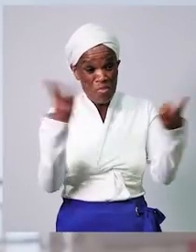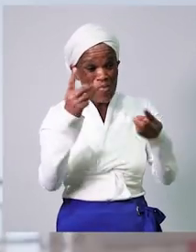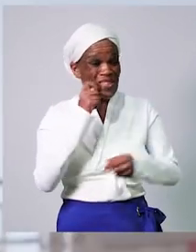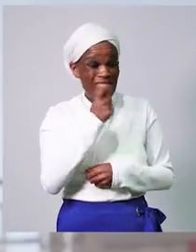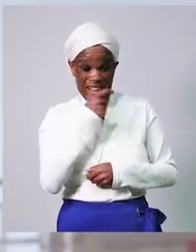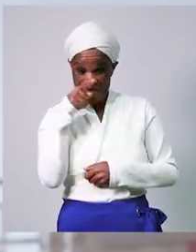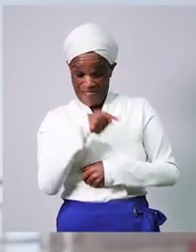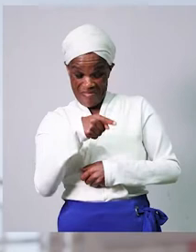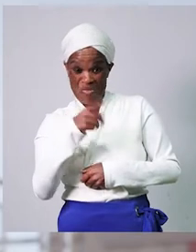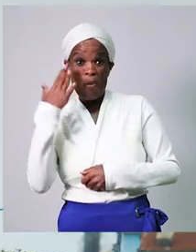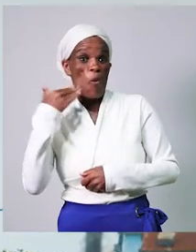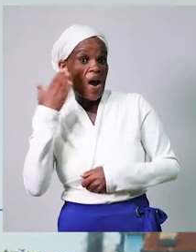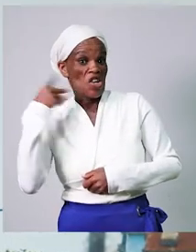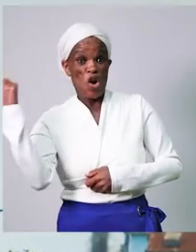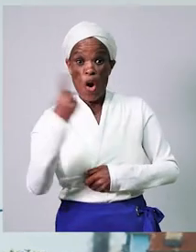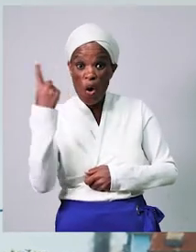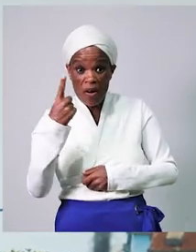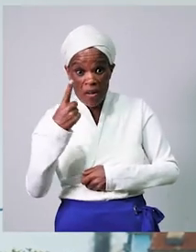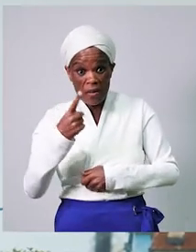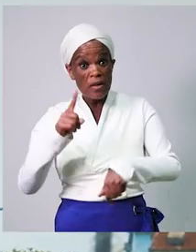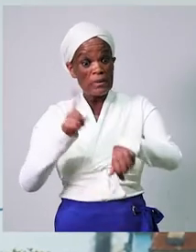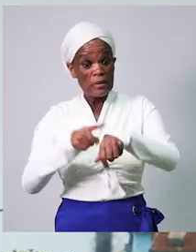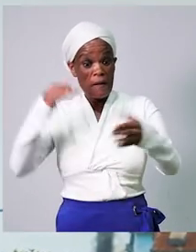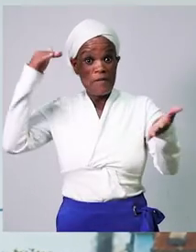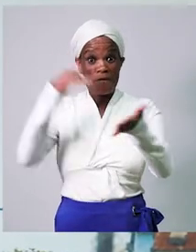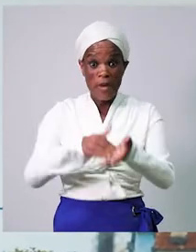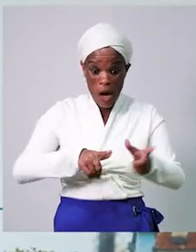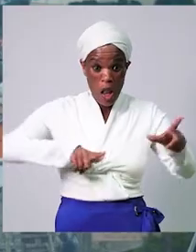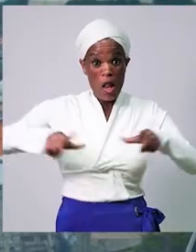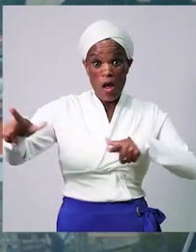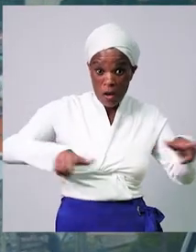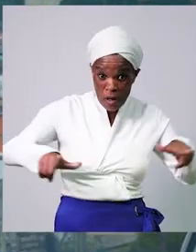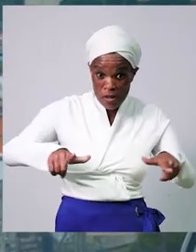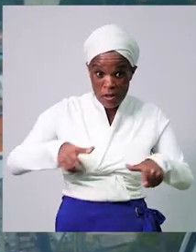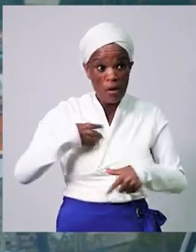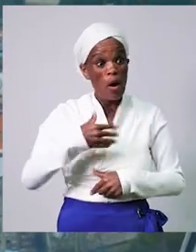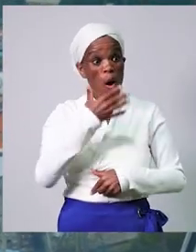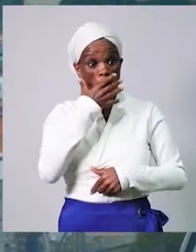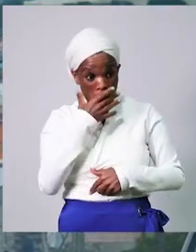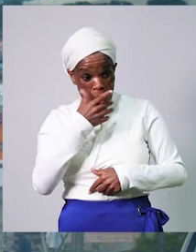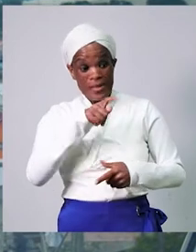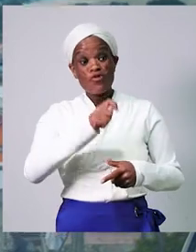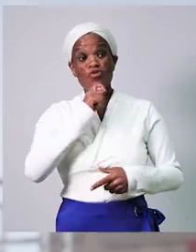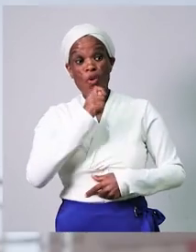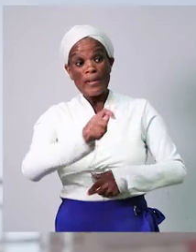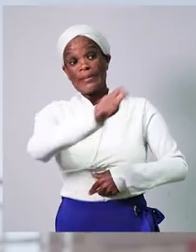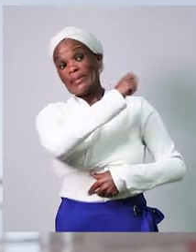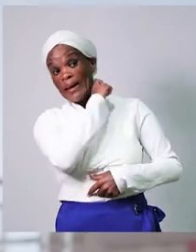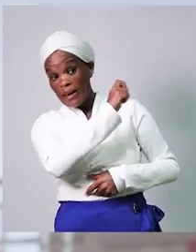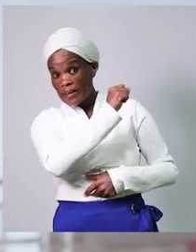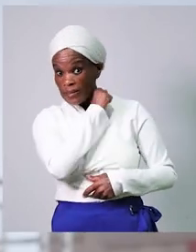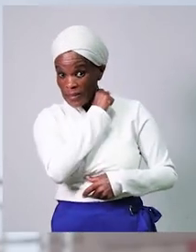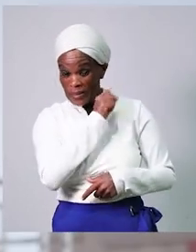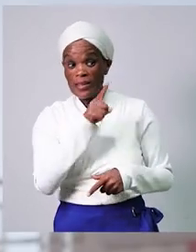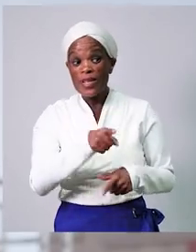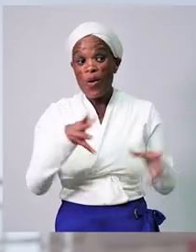I want keep my children alive and I'm I wake up, I you realize how I'm alive and how I'm